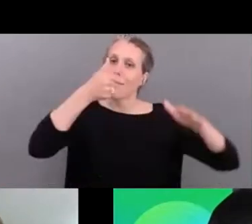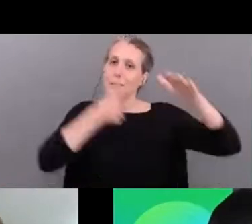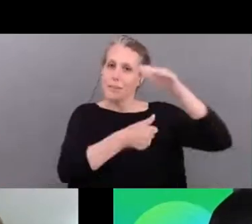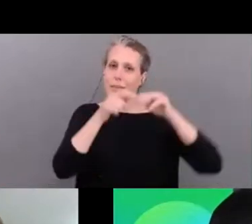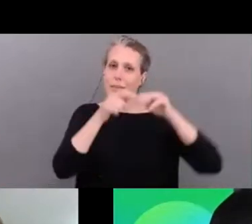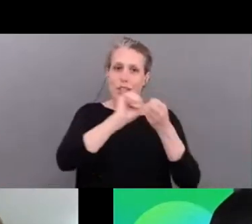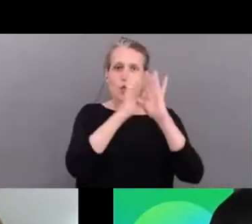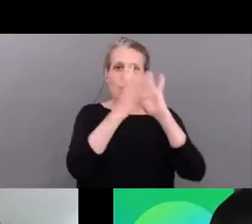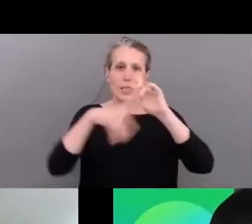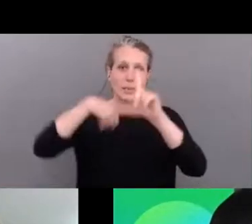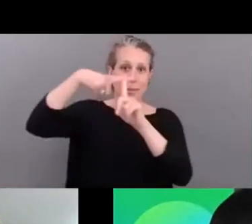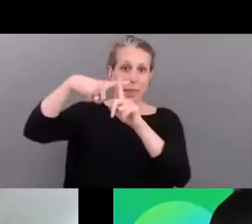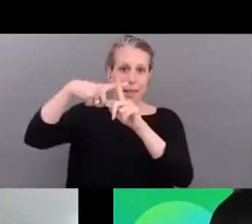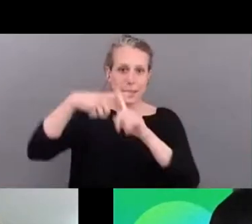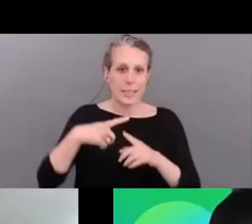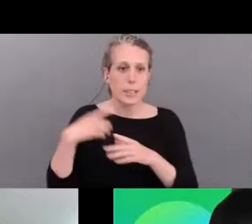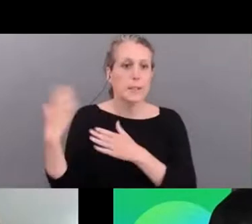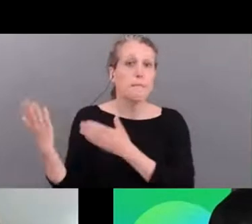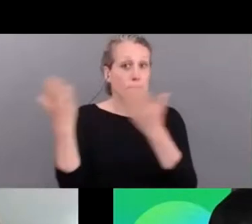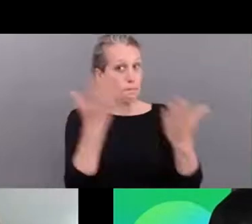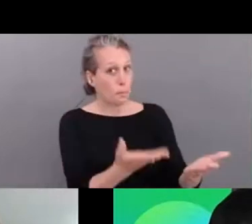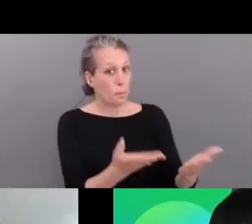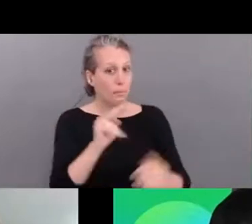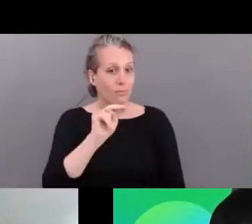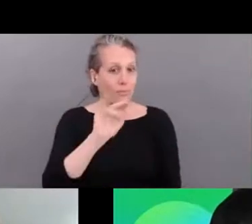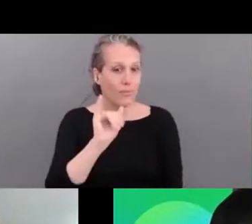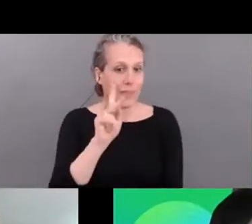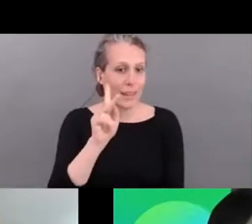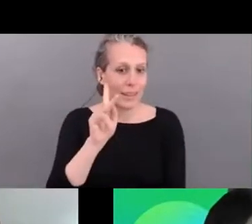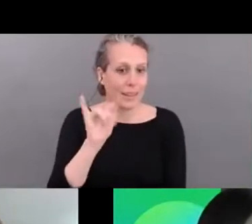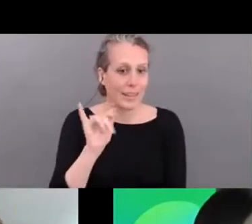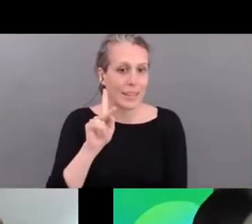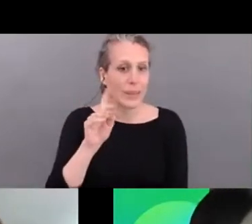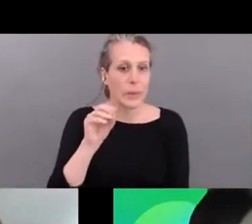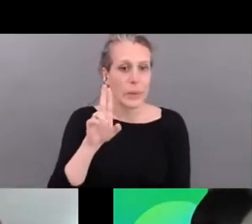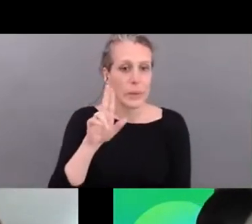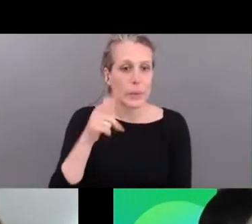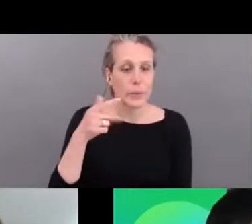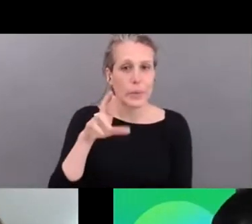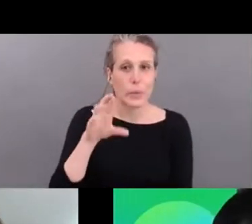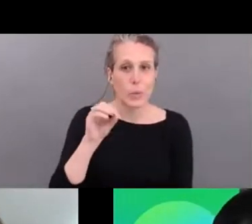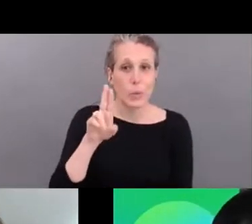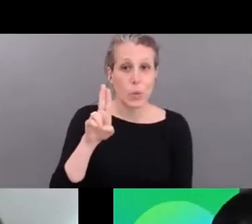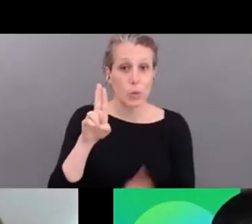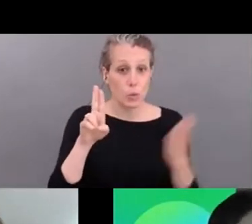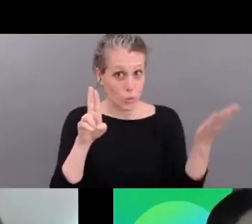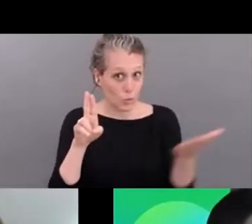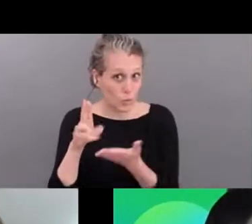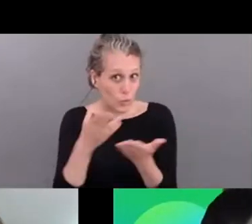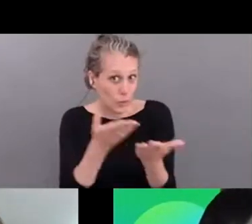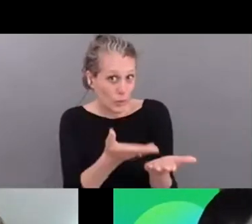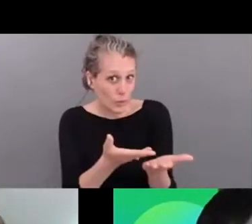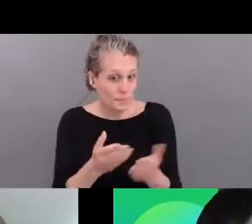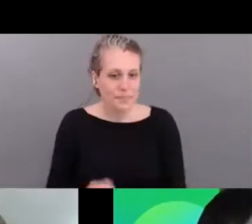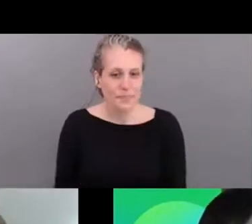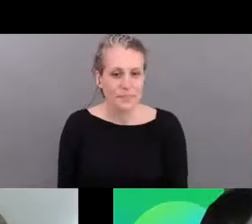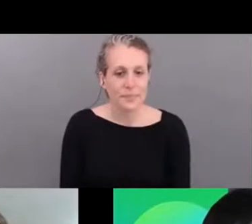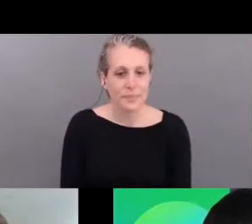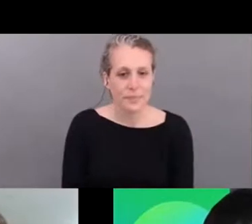to you nikki uh nikki kutru if you could introduce yourself so thank